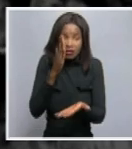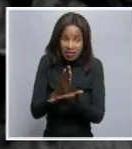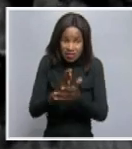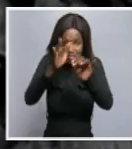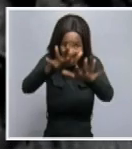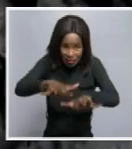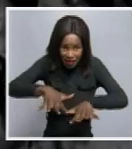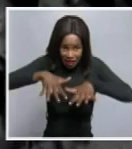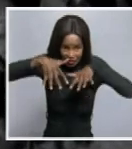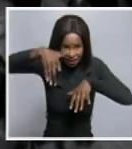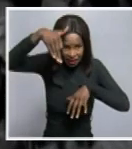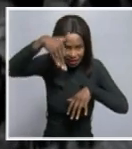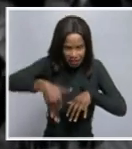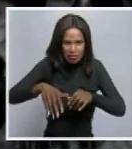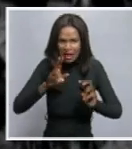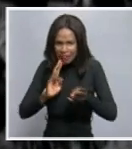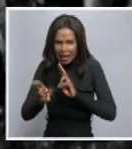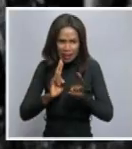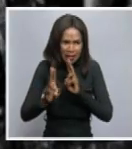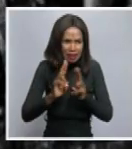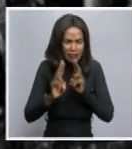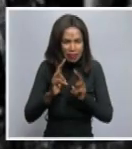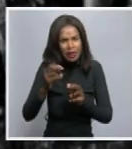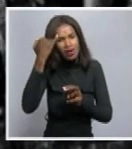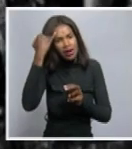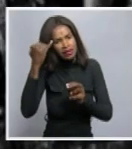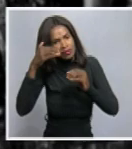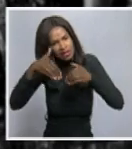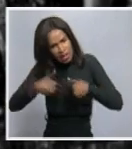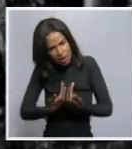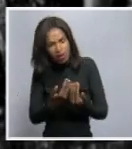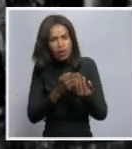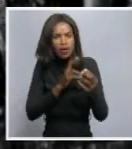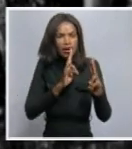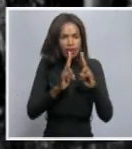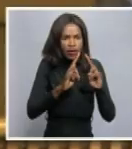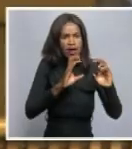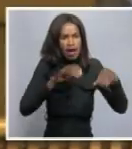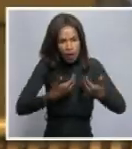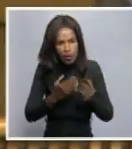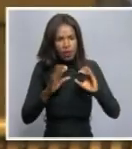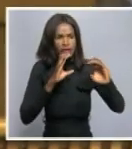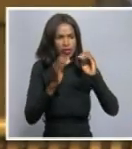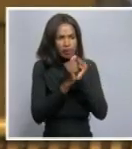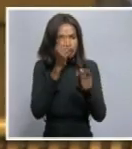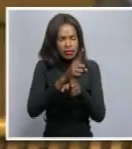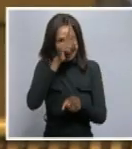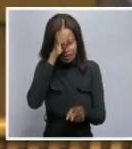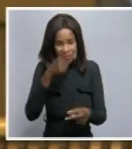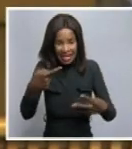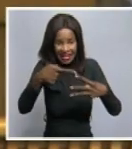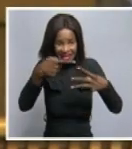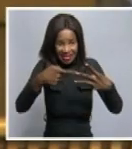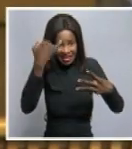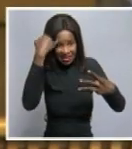which was unanimously passed by parliament, with three, and those became the guiding principles. And today,